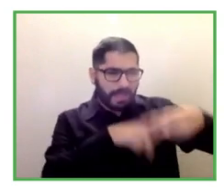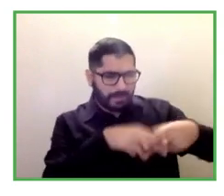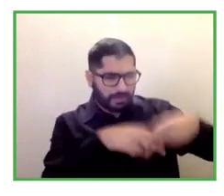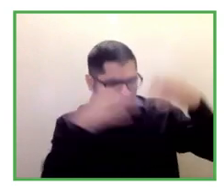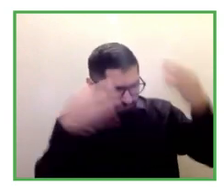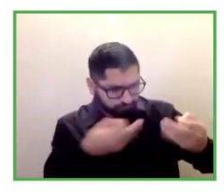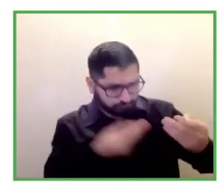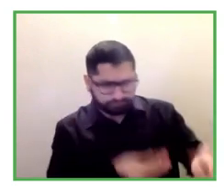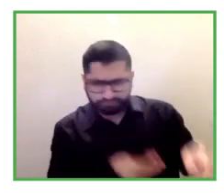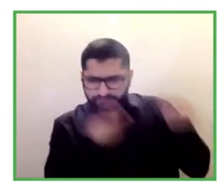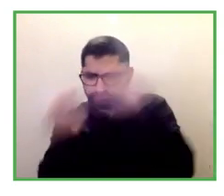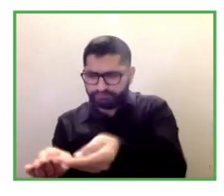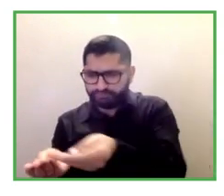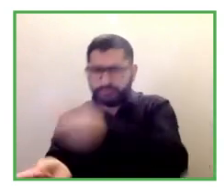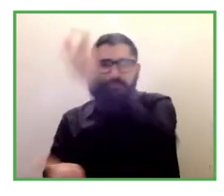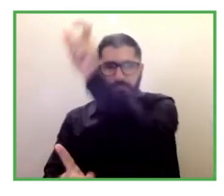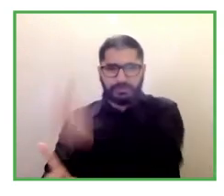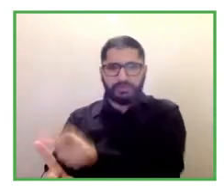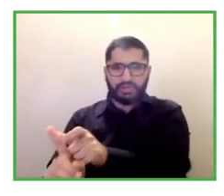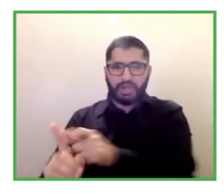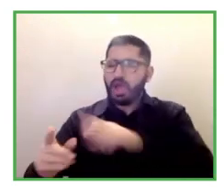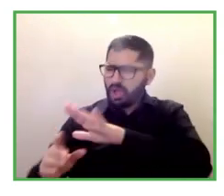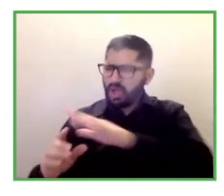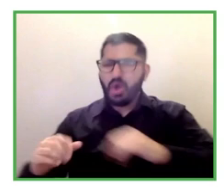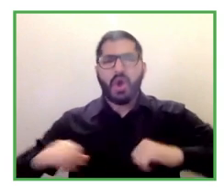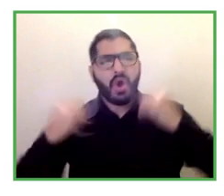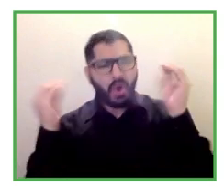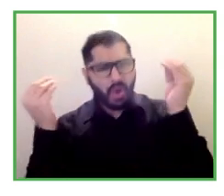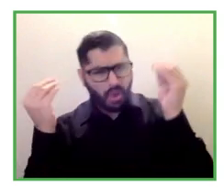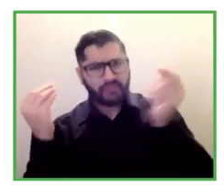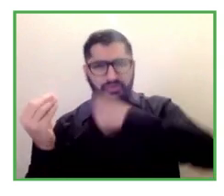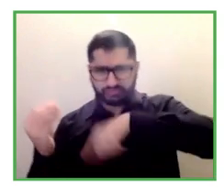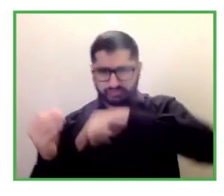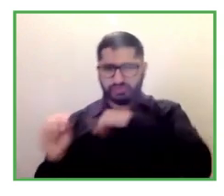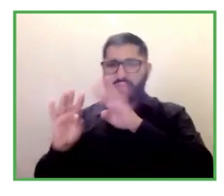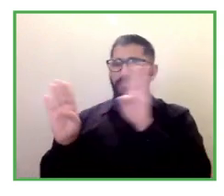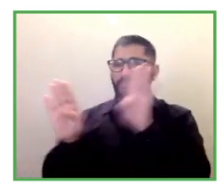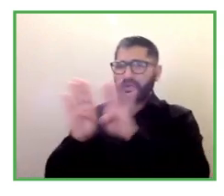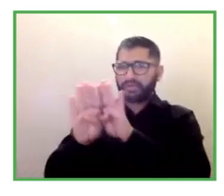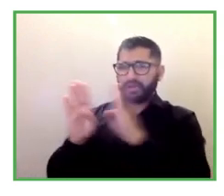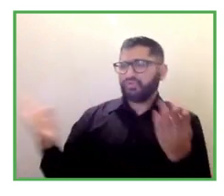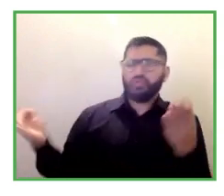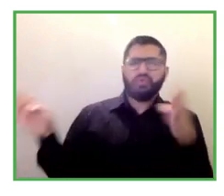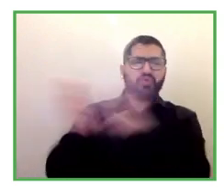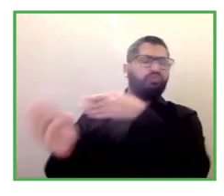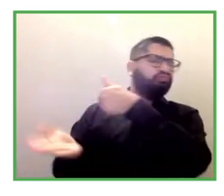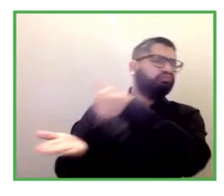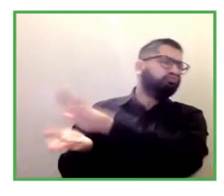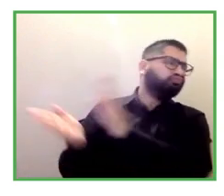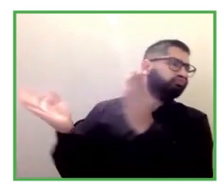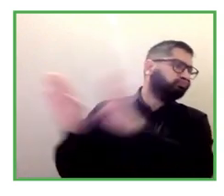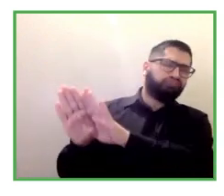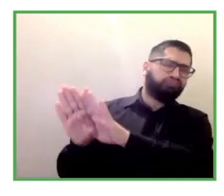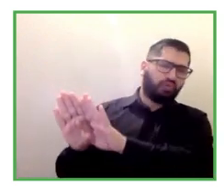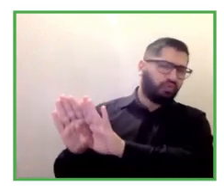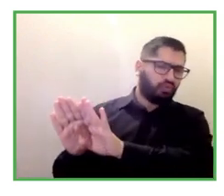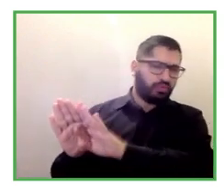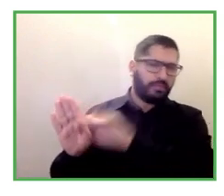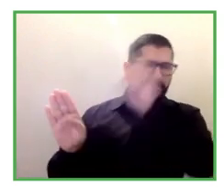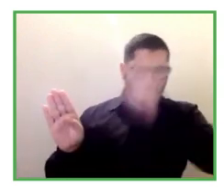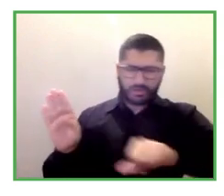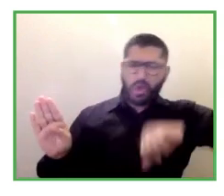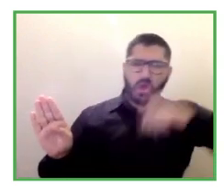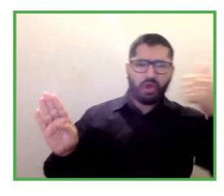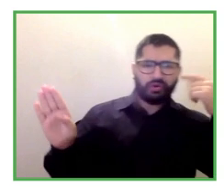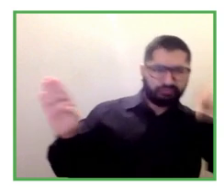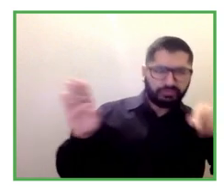able to continue his journey and hopefully our goal is that we'll be able to come back with him once he's able to get some